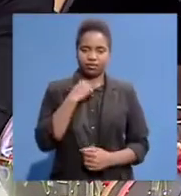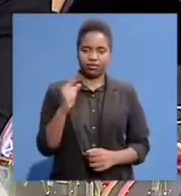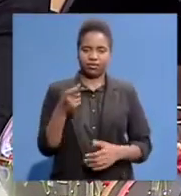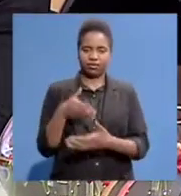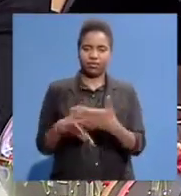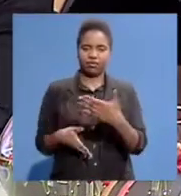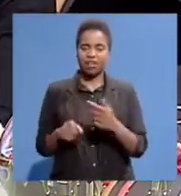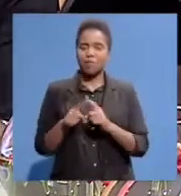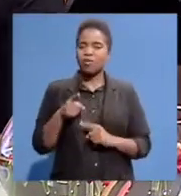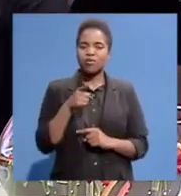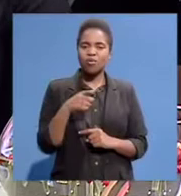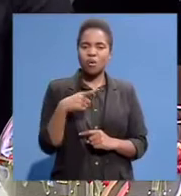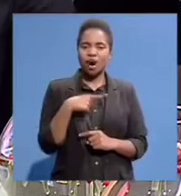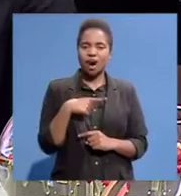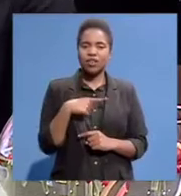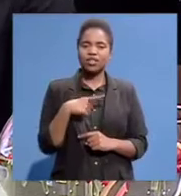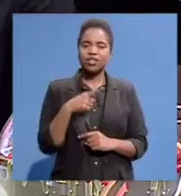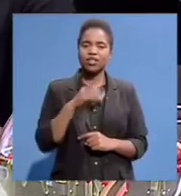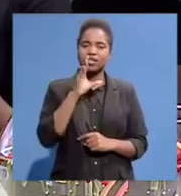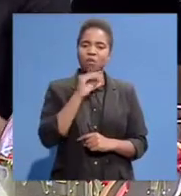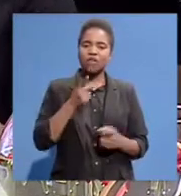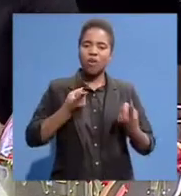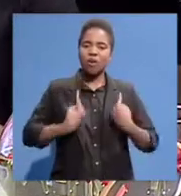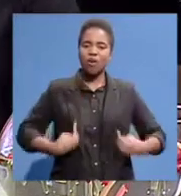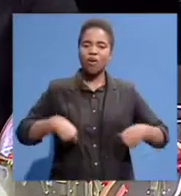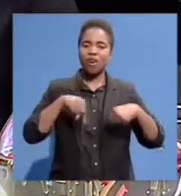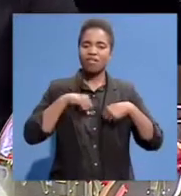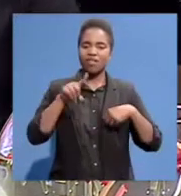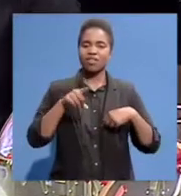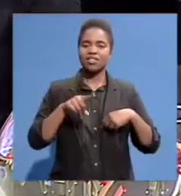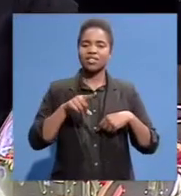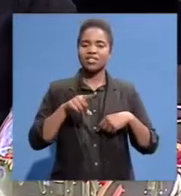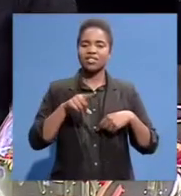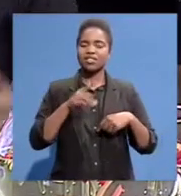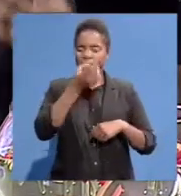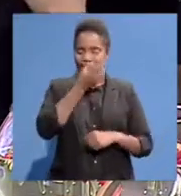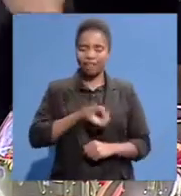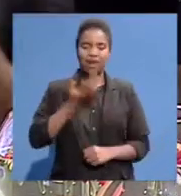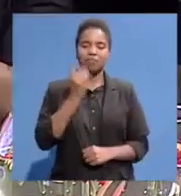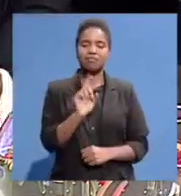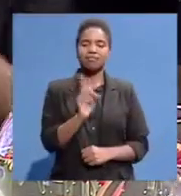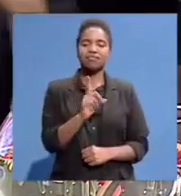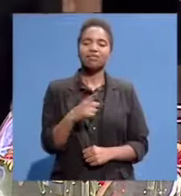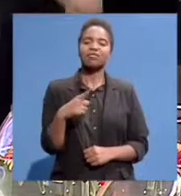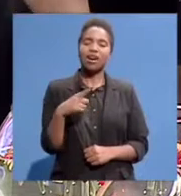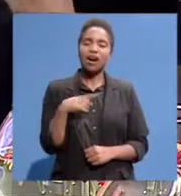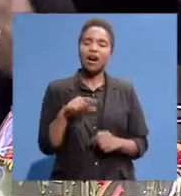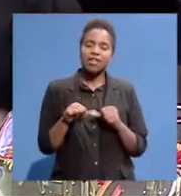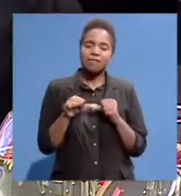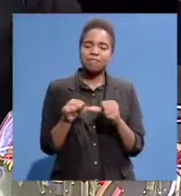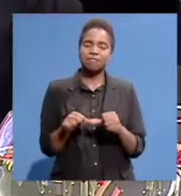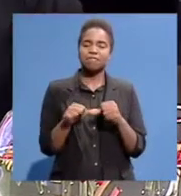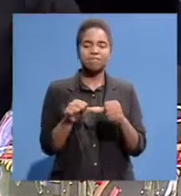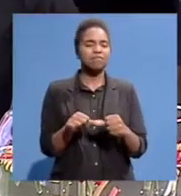And here you were Our mouthpieces To say How did that responsibility weigh